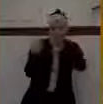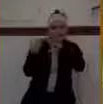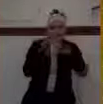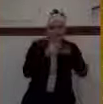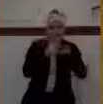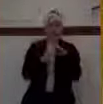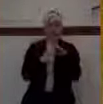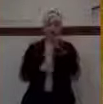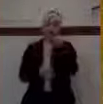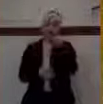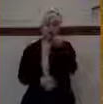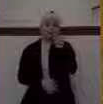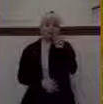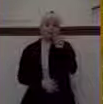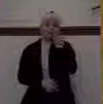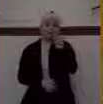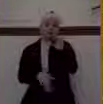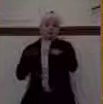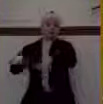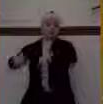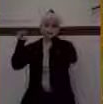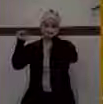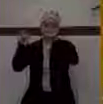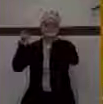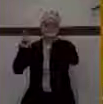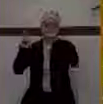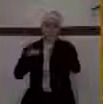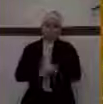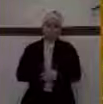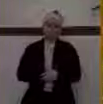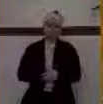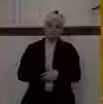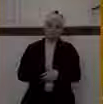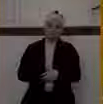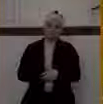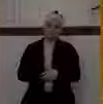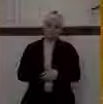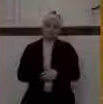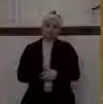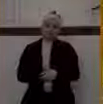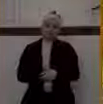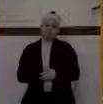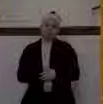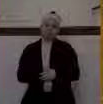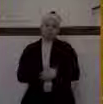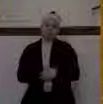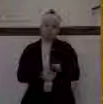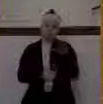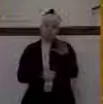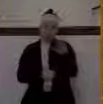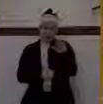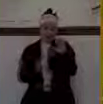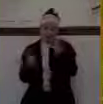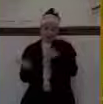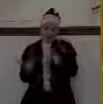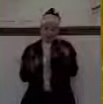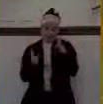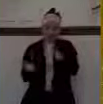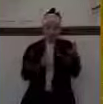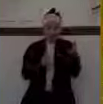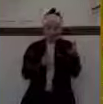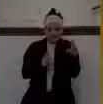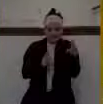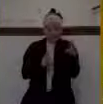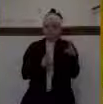as a matter of fact. And really his whole campaign is inscribed on a temple in Egypt